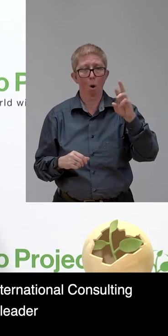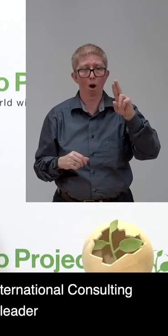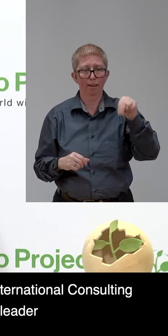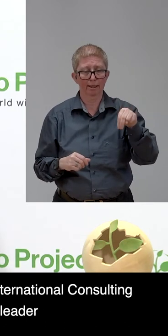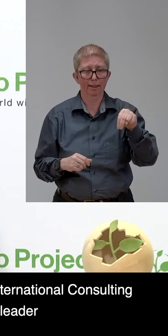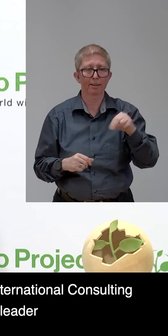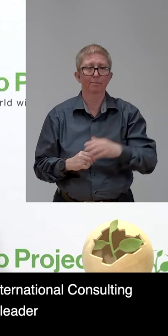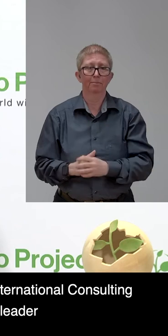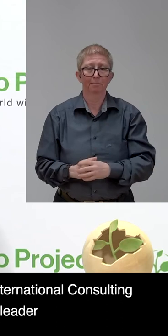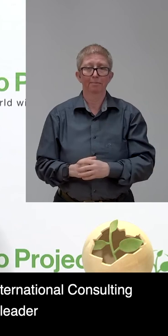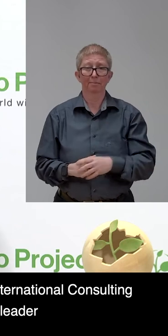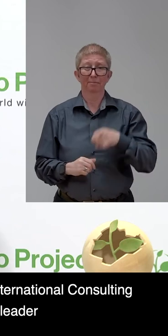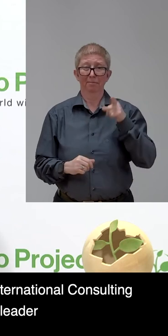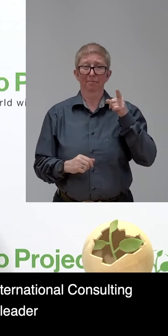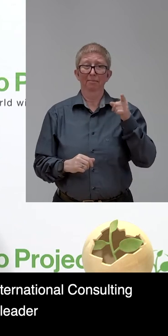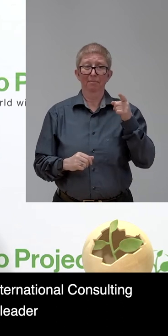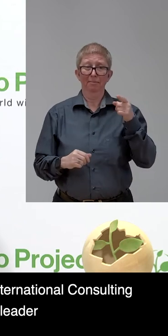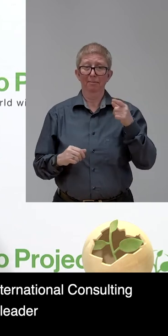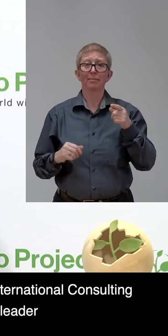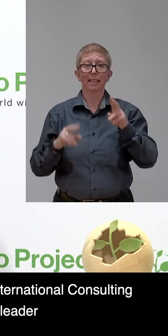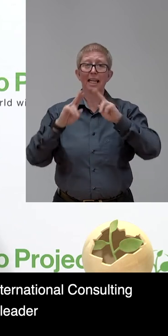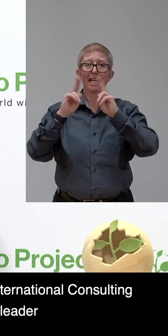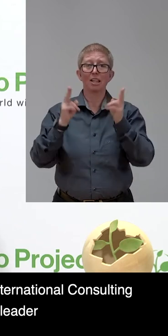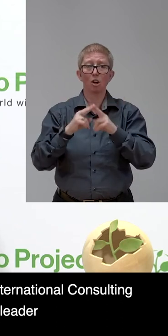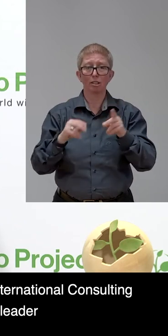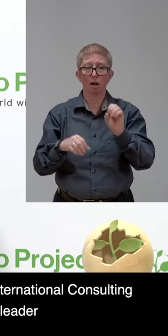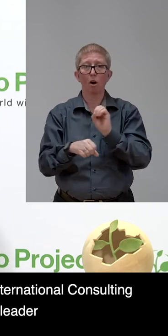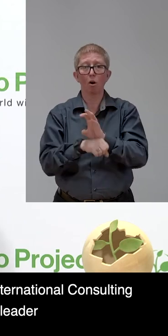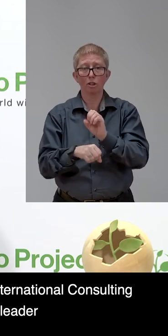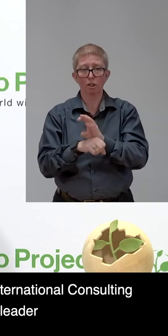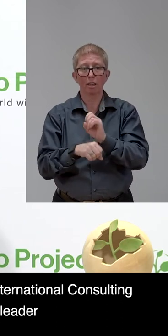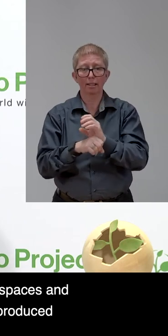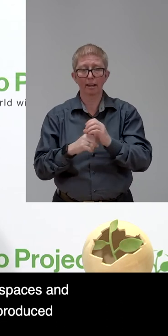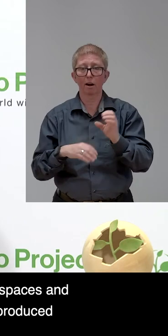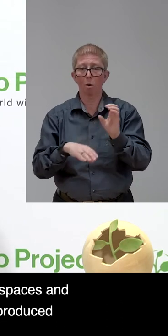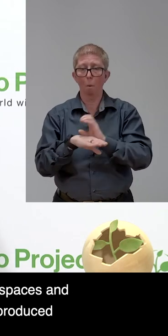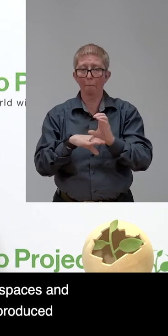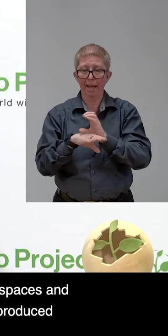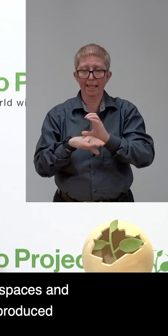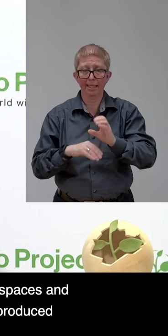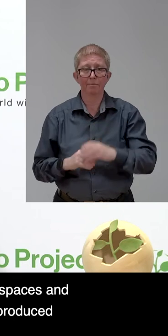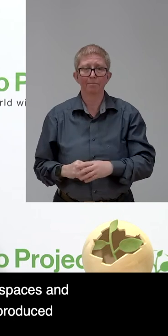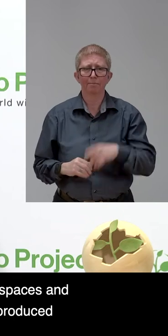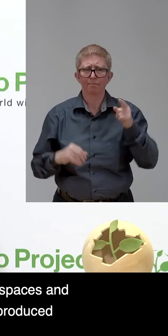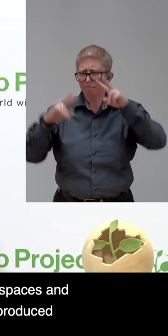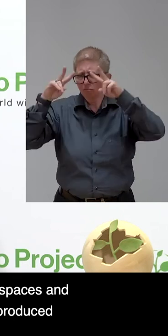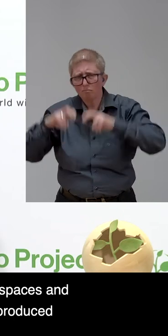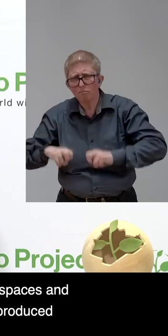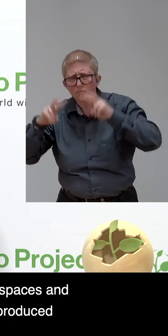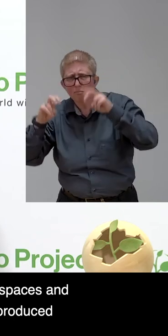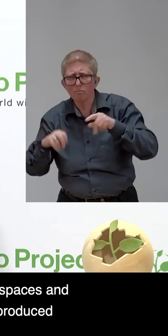Accenture, the international consulting company, who leads research and is a thought leader when it comes to developing